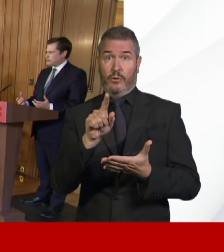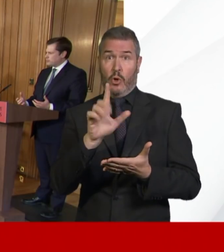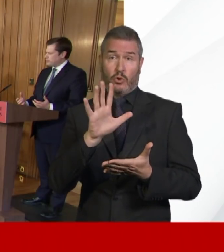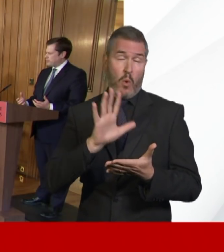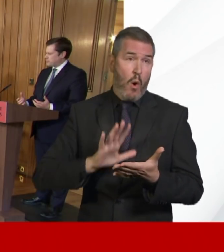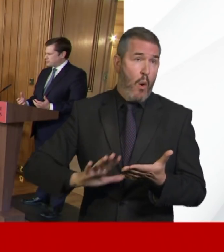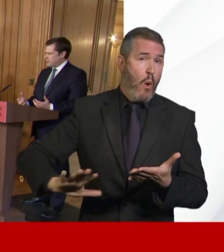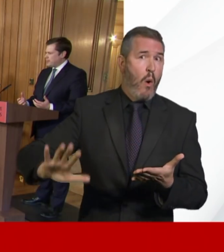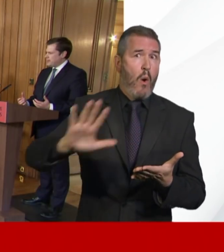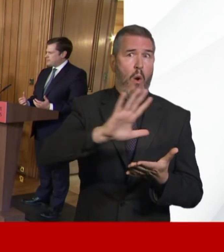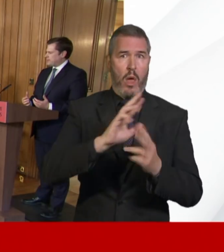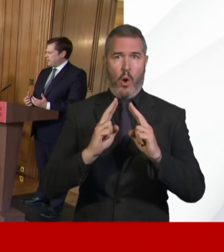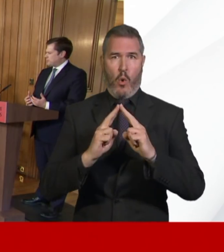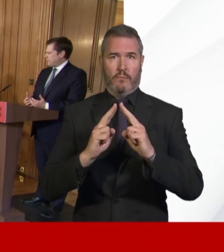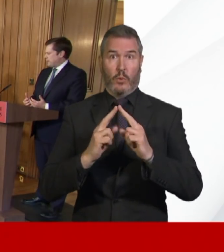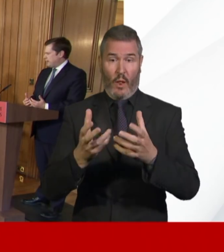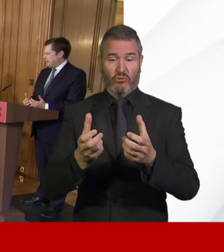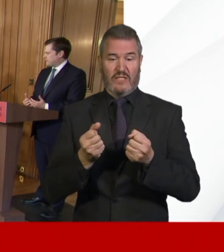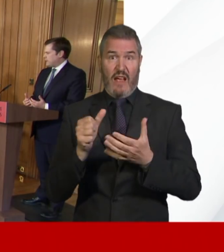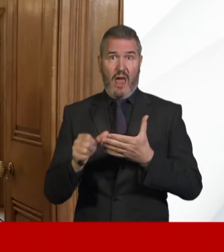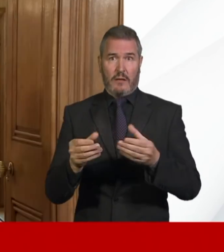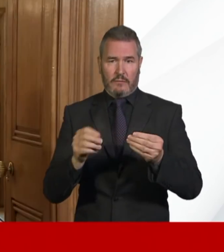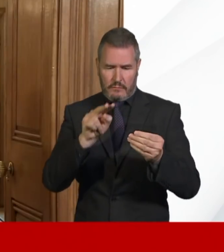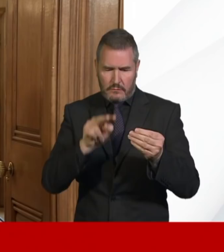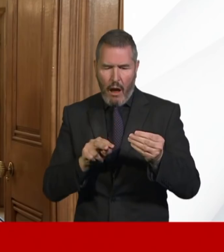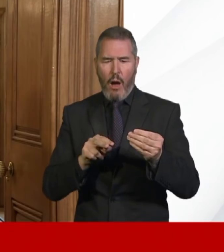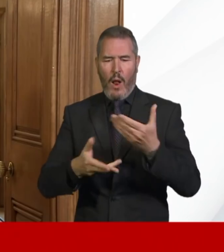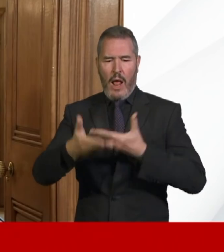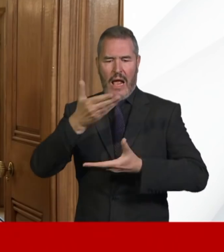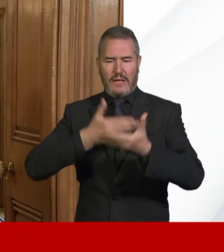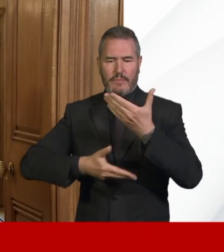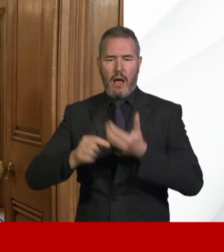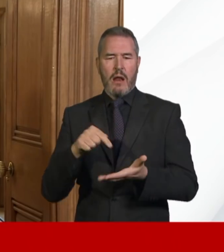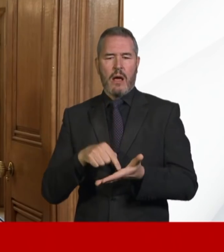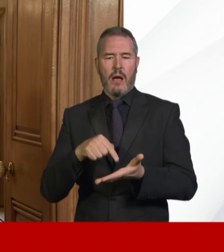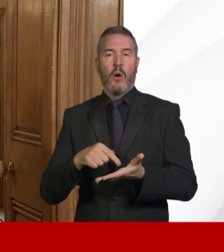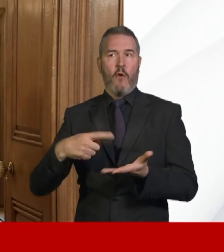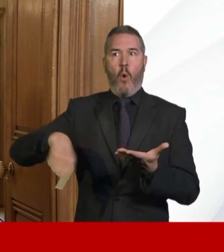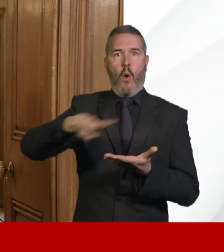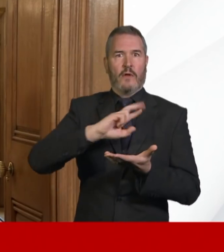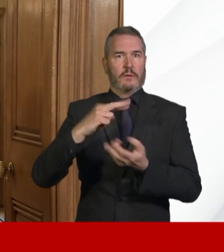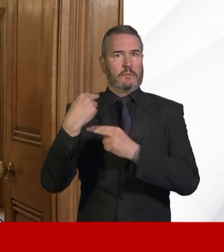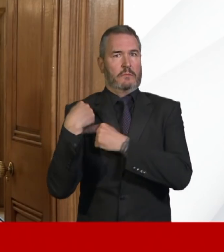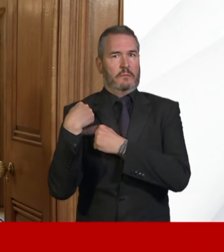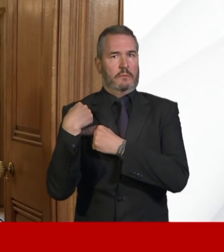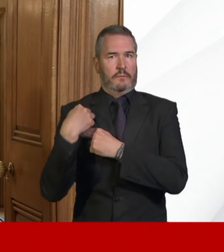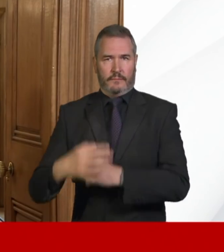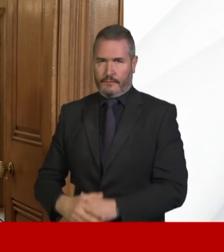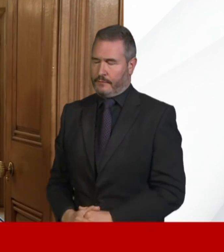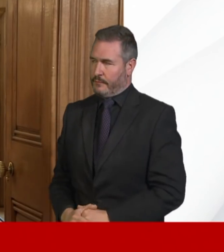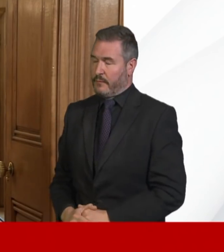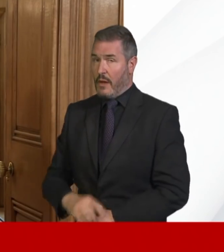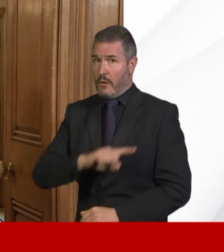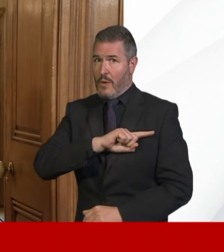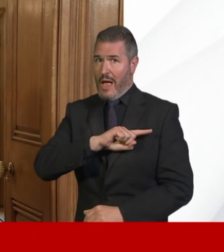week, to all the households in this country, setting out very clearly the task that is before all of us. We see on the